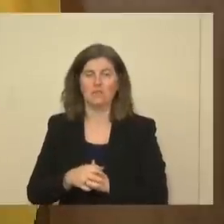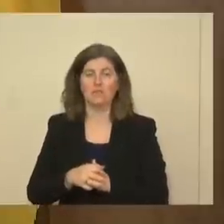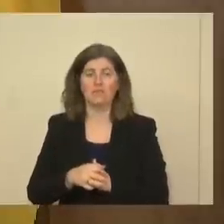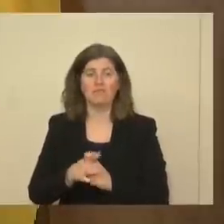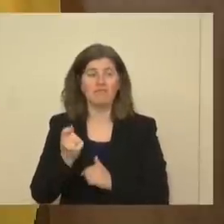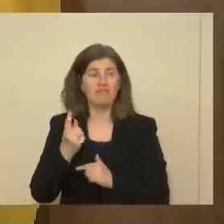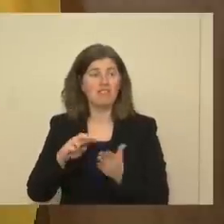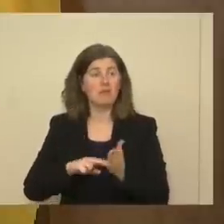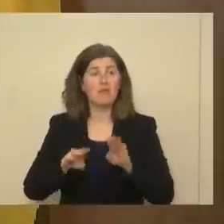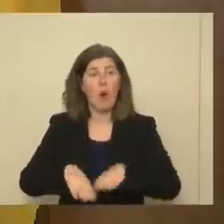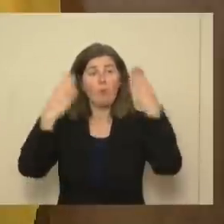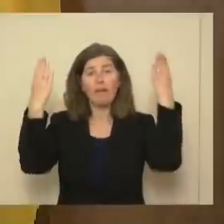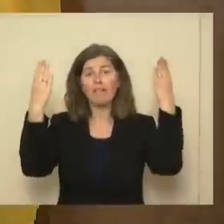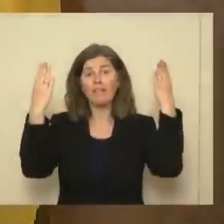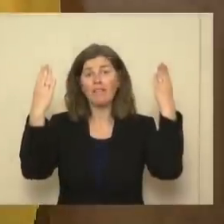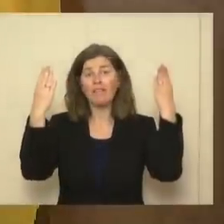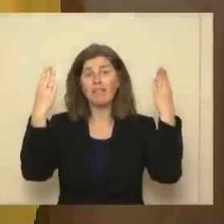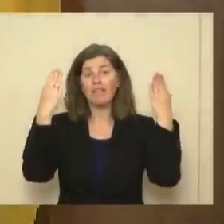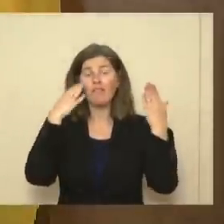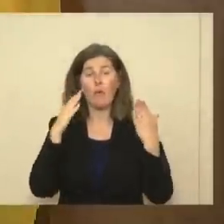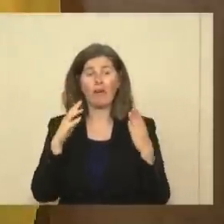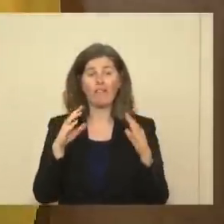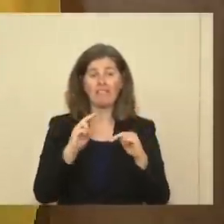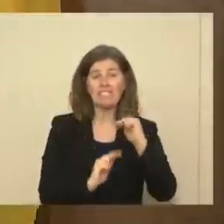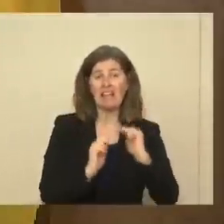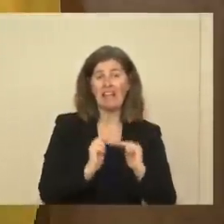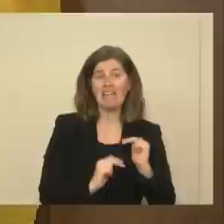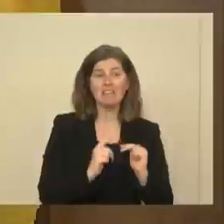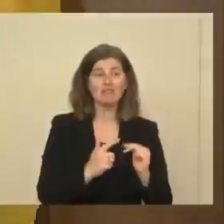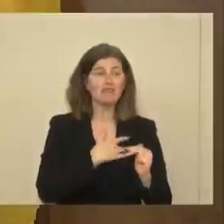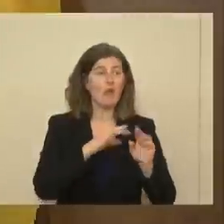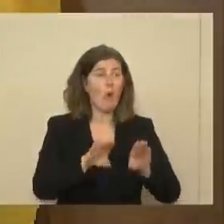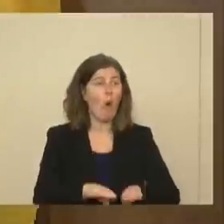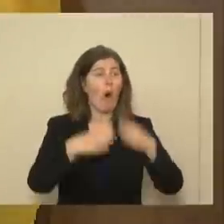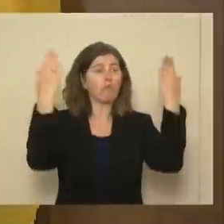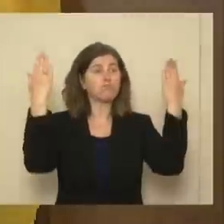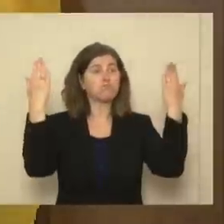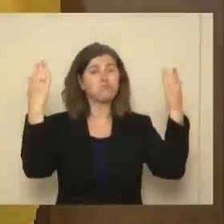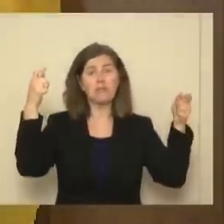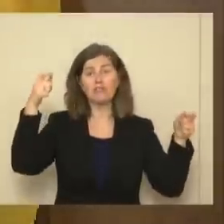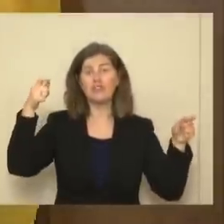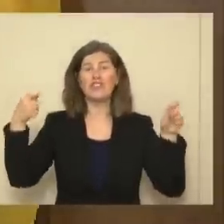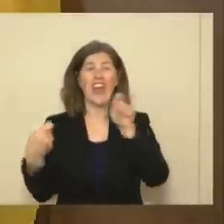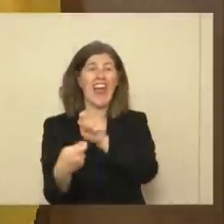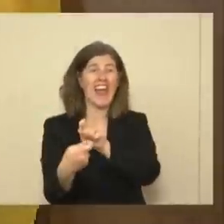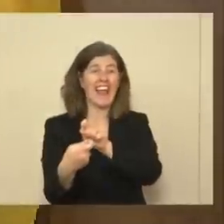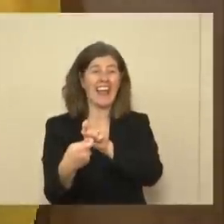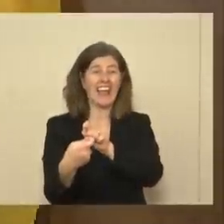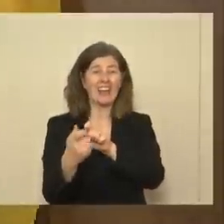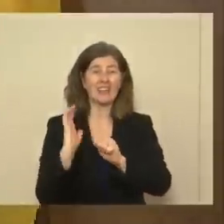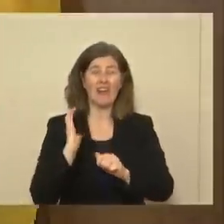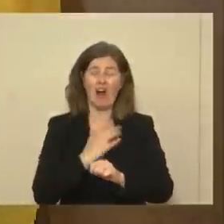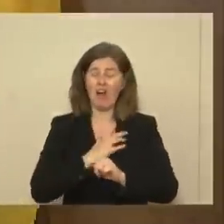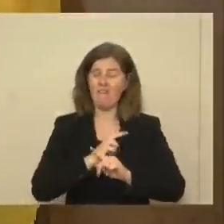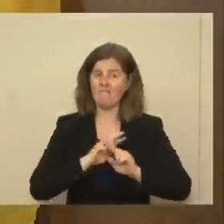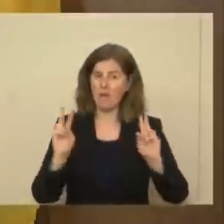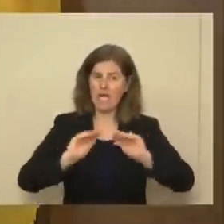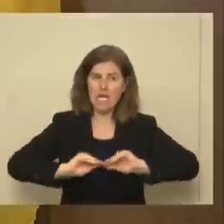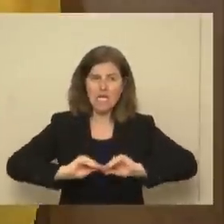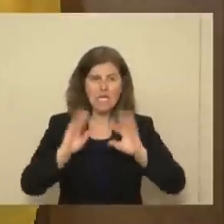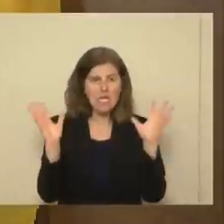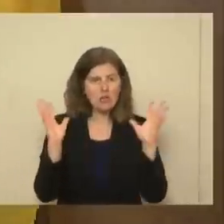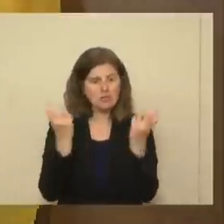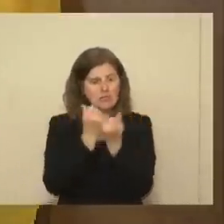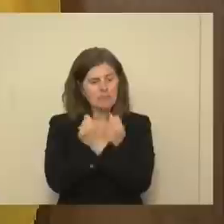invitation for licensed facilities to open up and to change all of our very clear safe